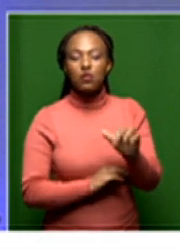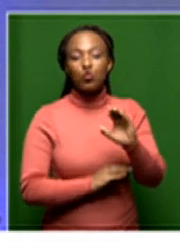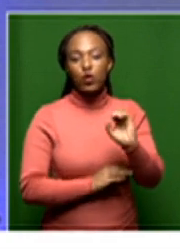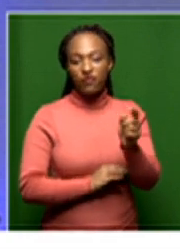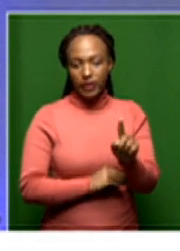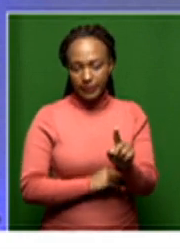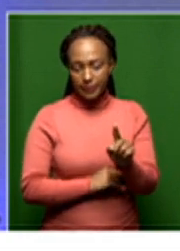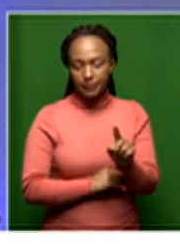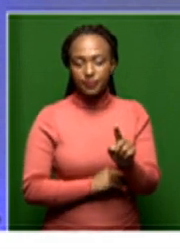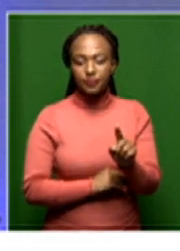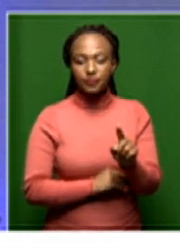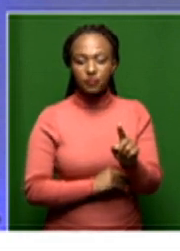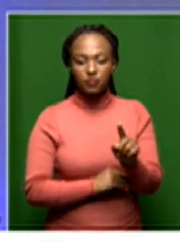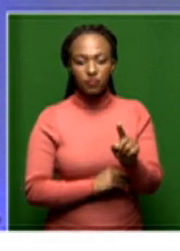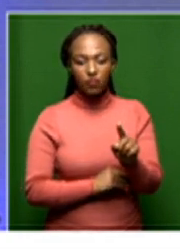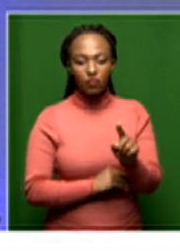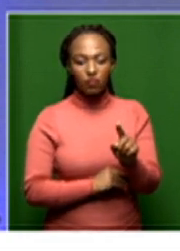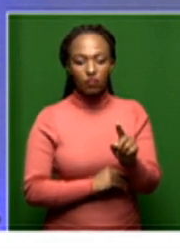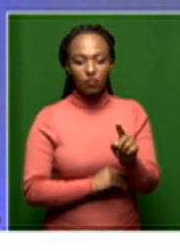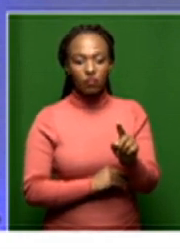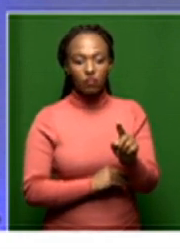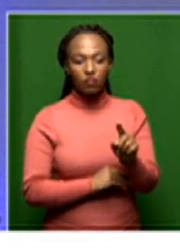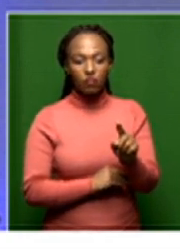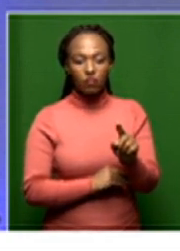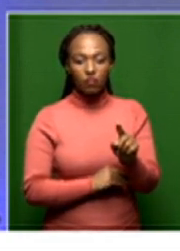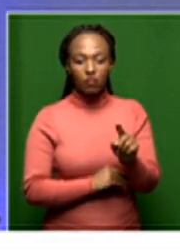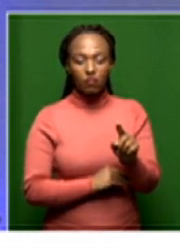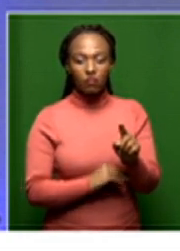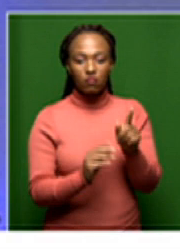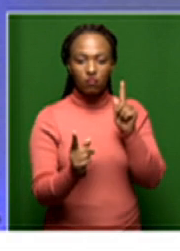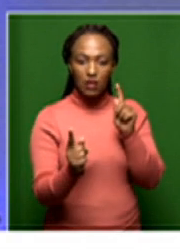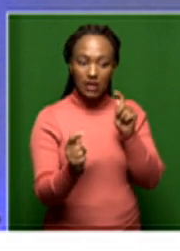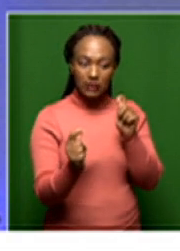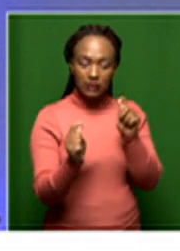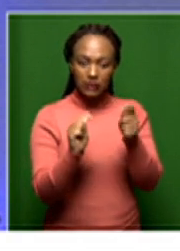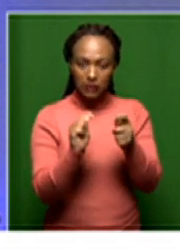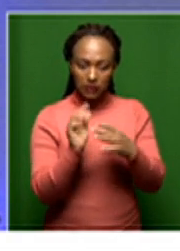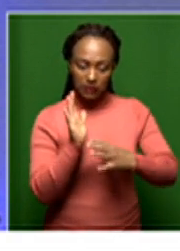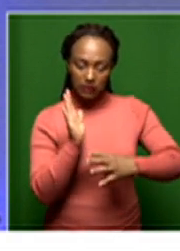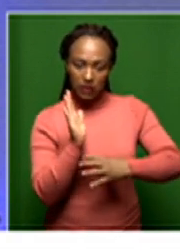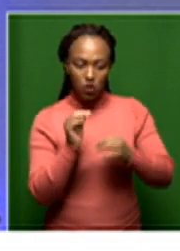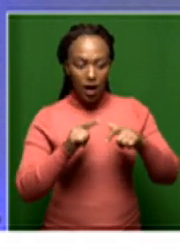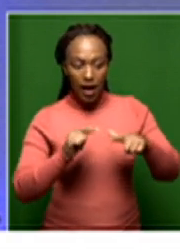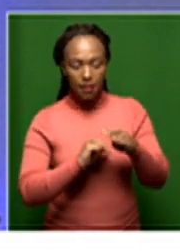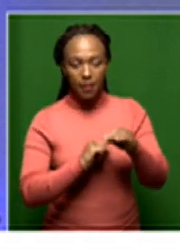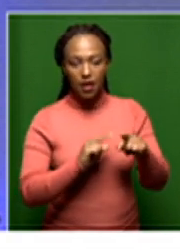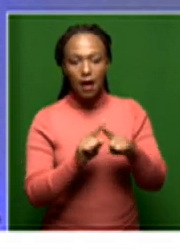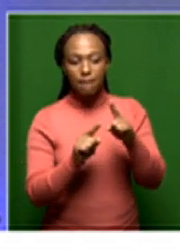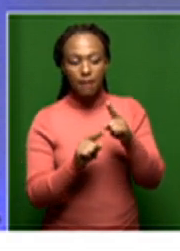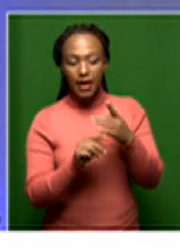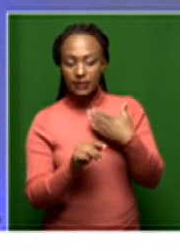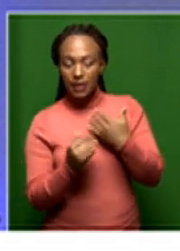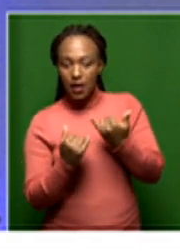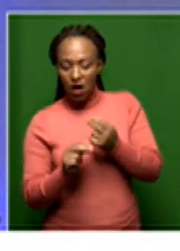changed to the expropriation legislation without having finalized the